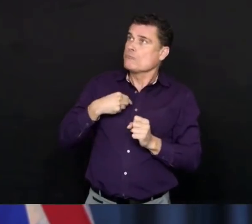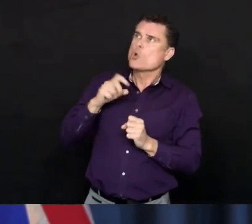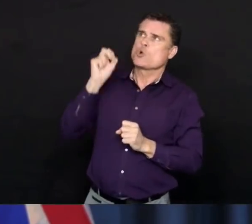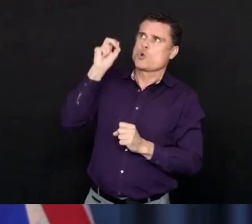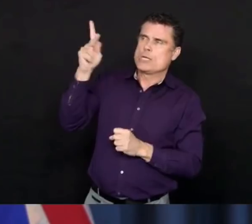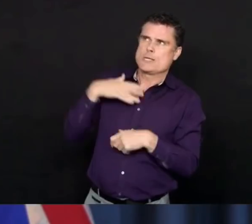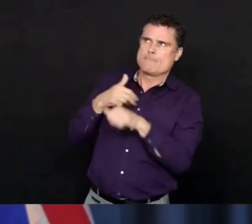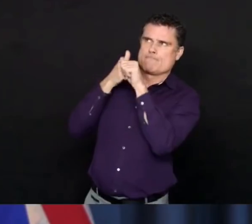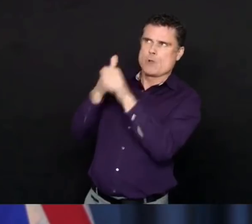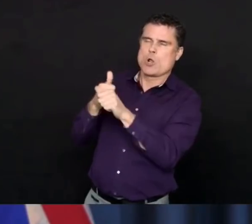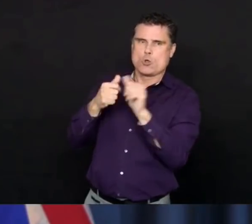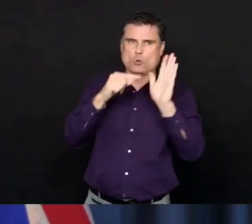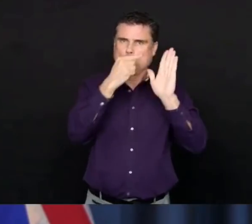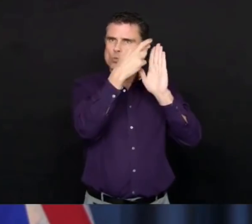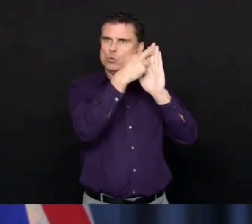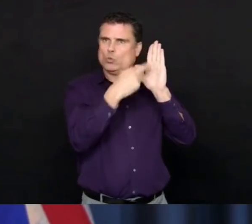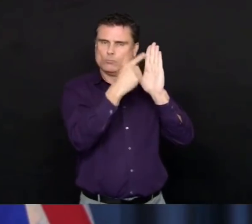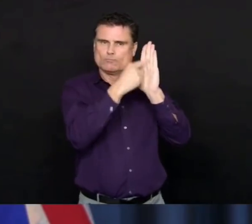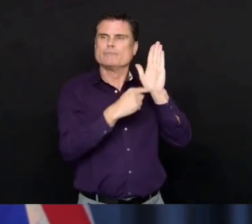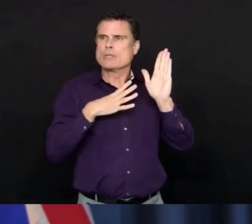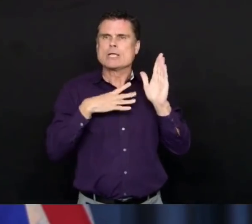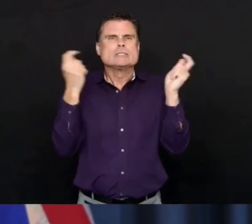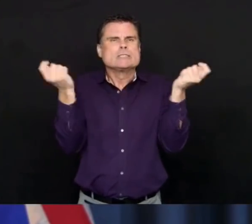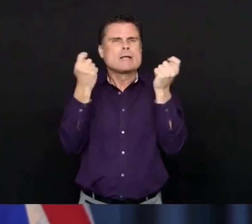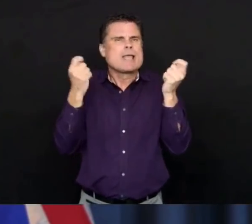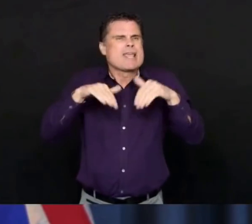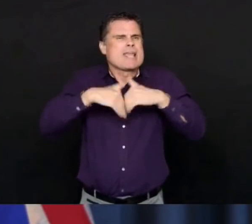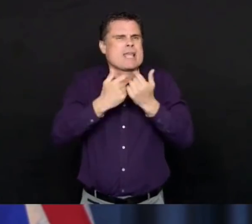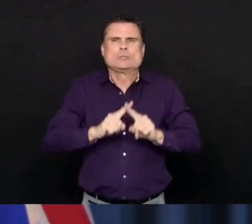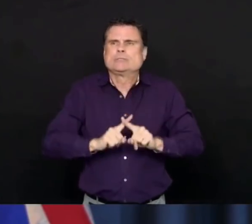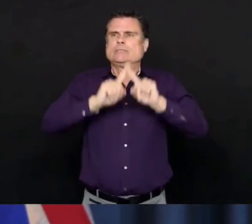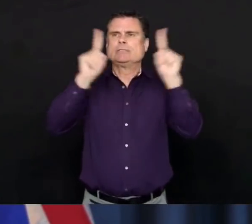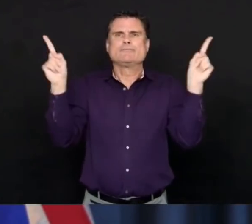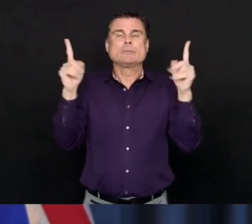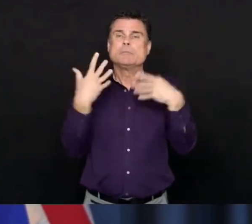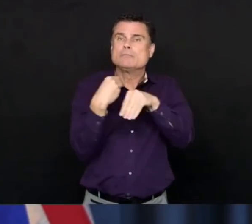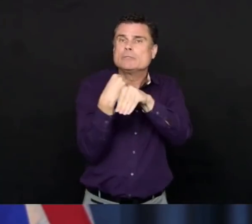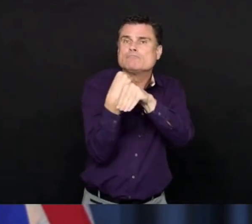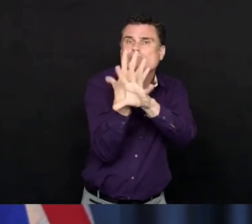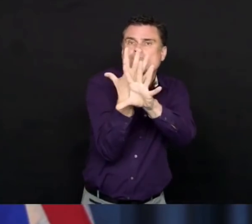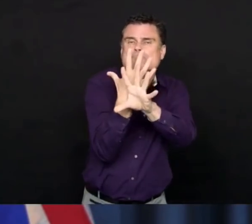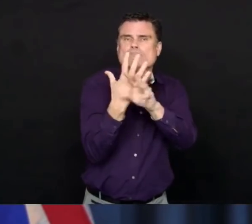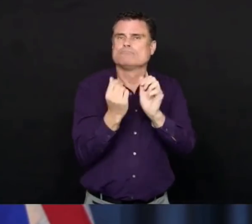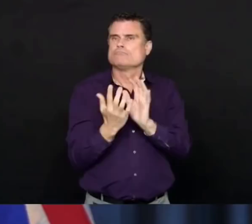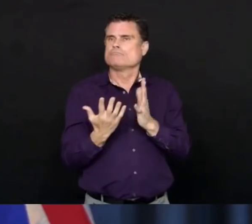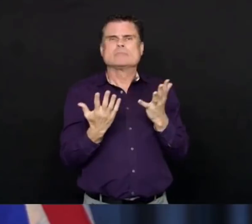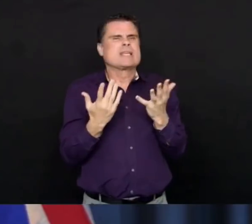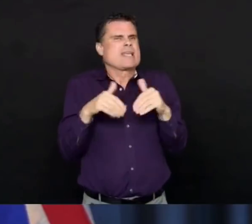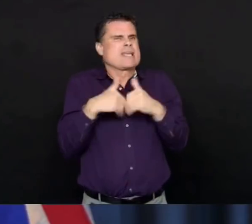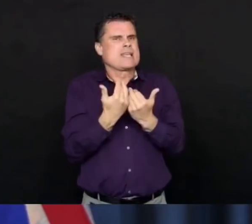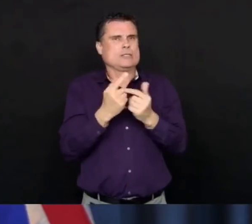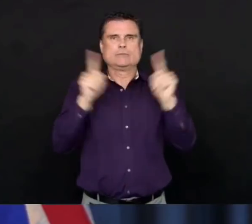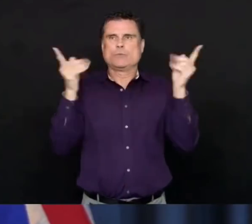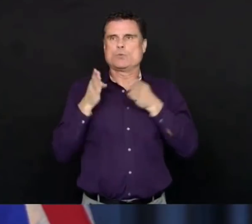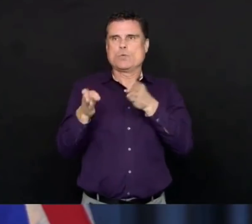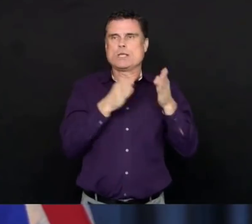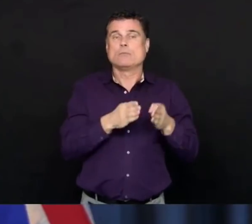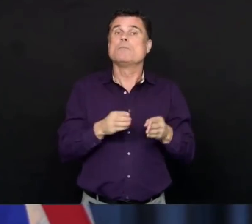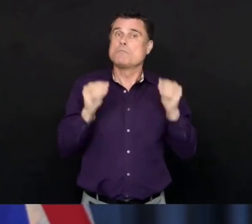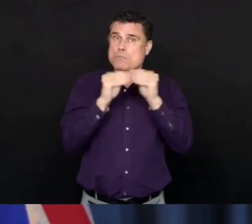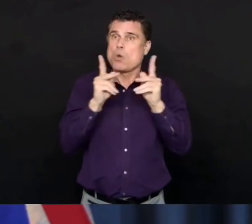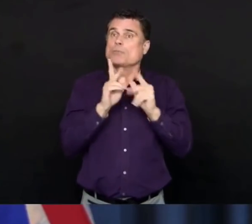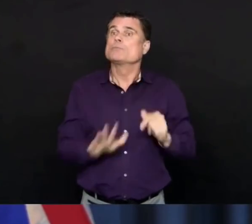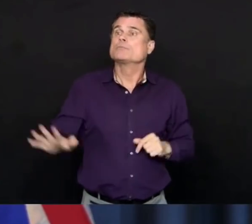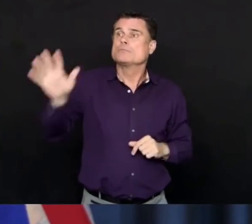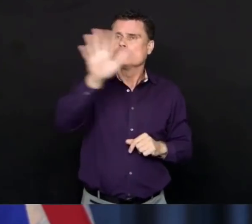ways. And as a matter of fact, many more people during this time are finding ways to connect with people online through their religious